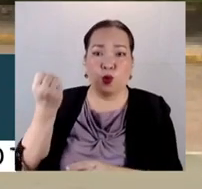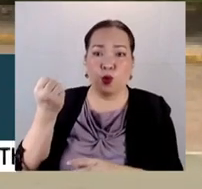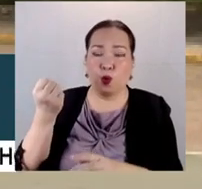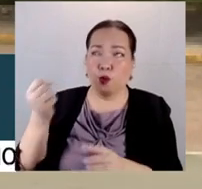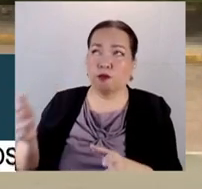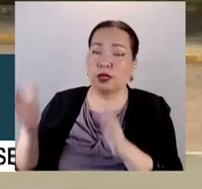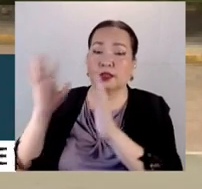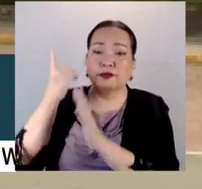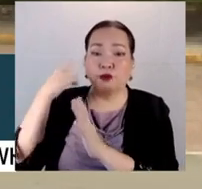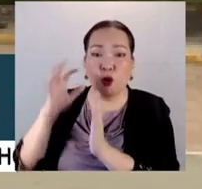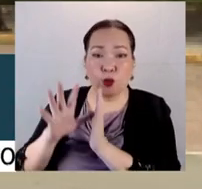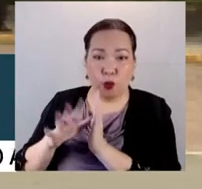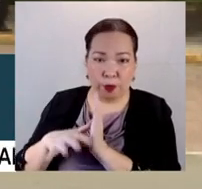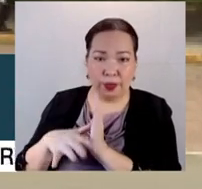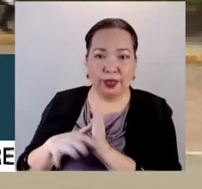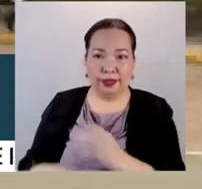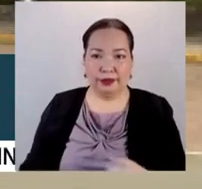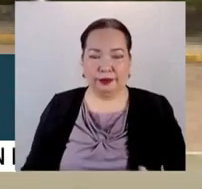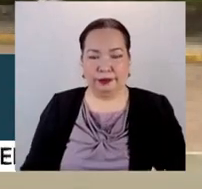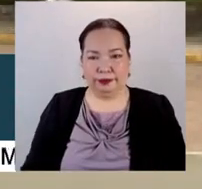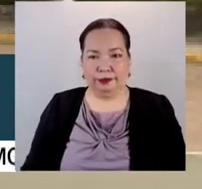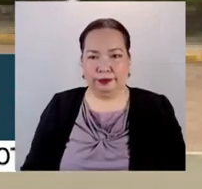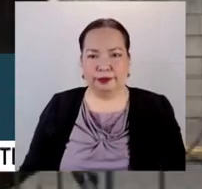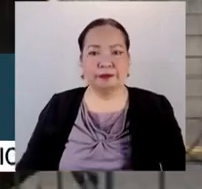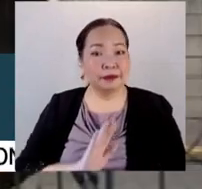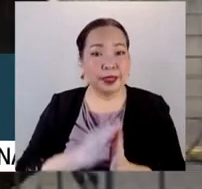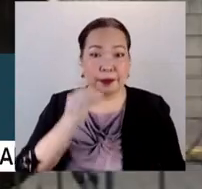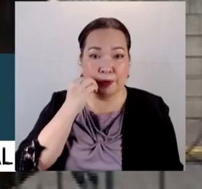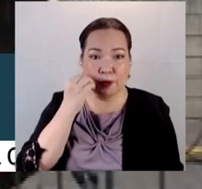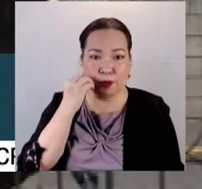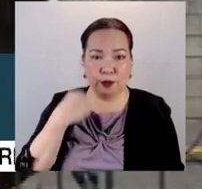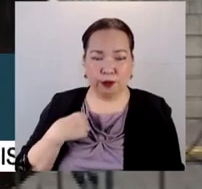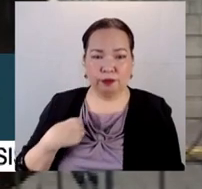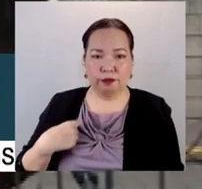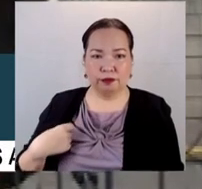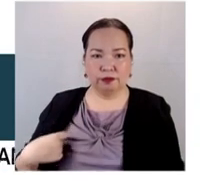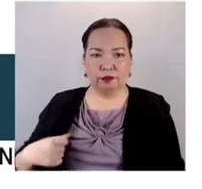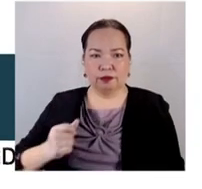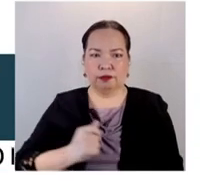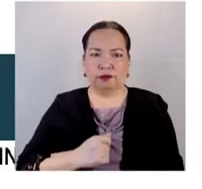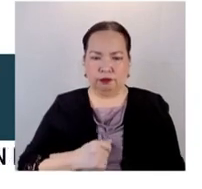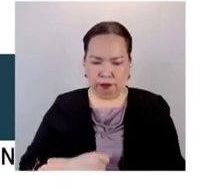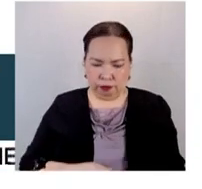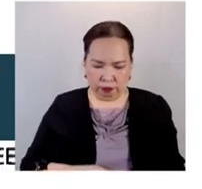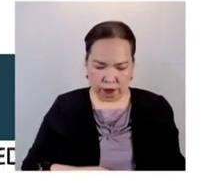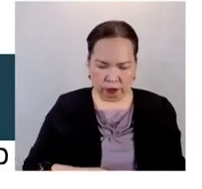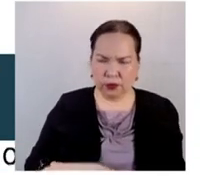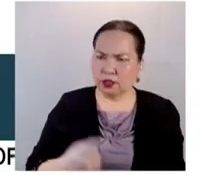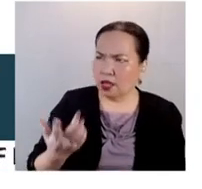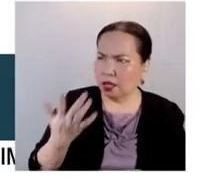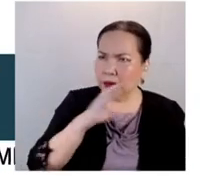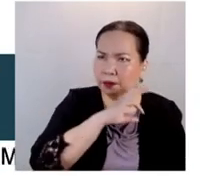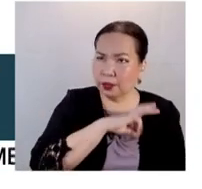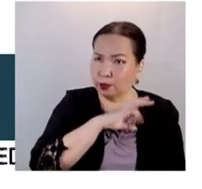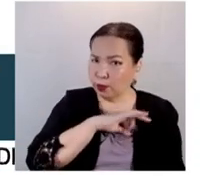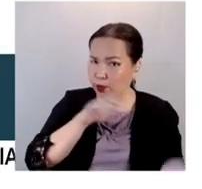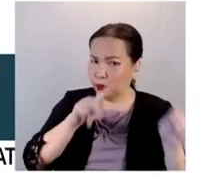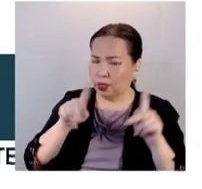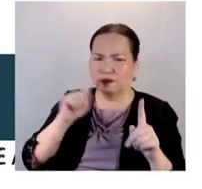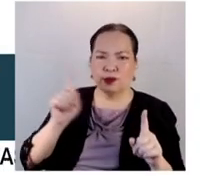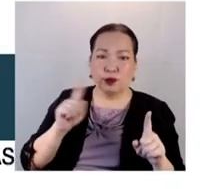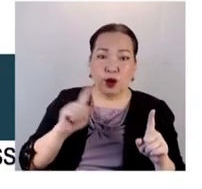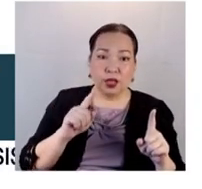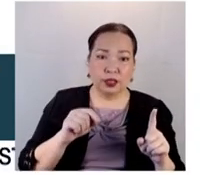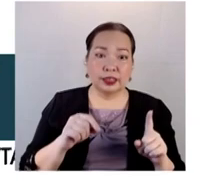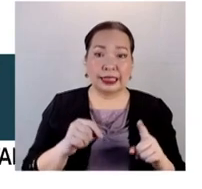or building the home of the commissioner election. Pero ano po ang pakinabang ng publiko dito? Yes,